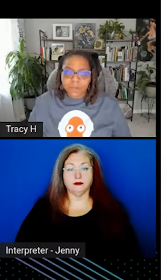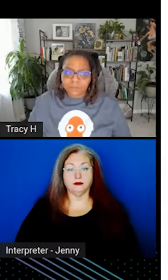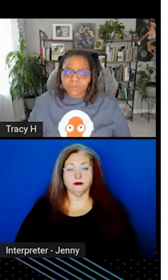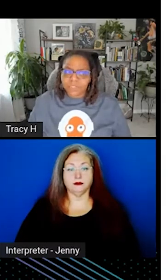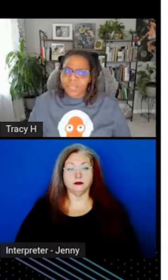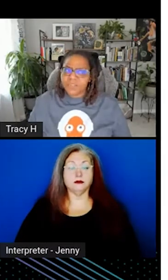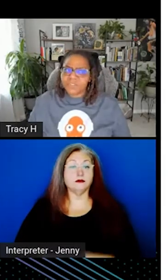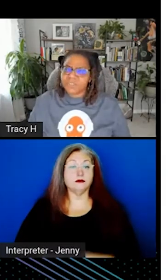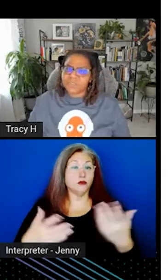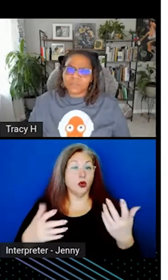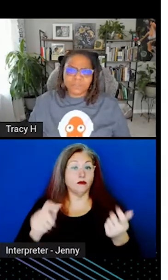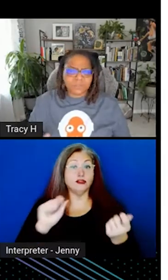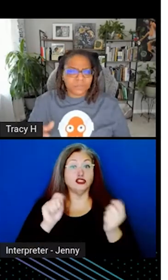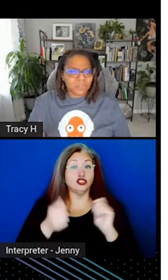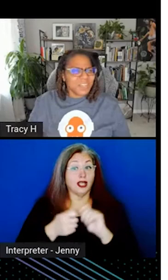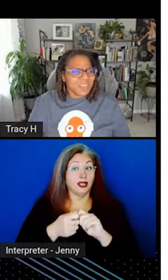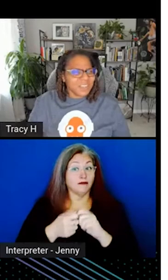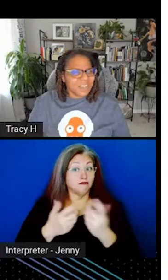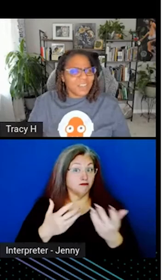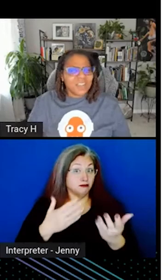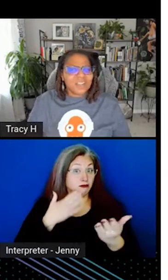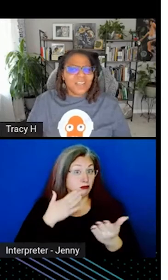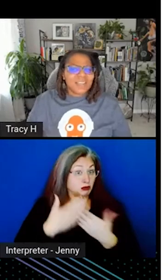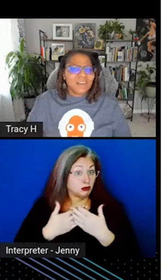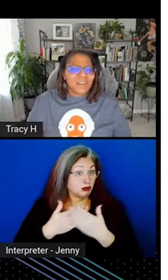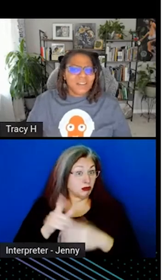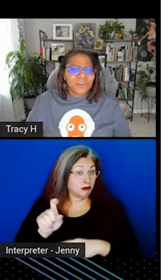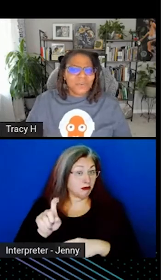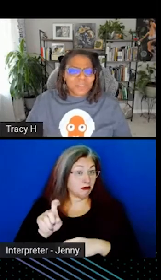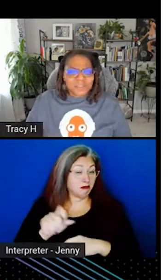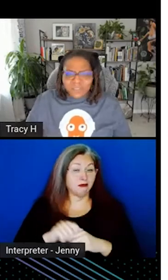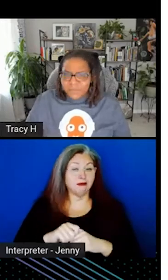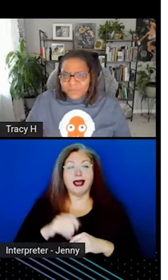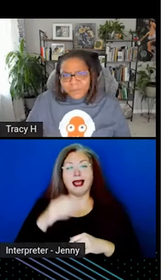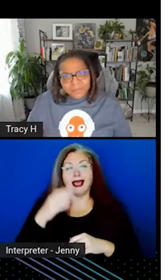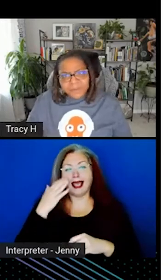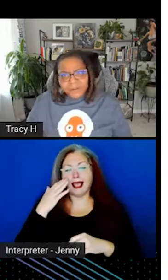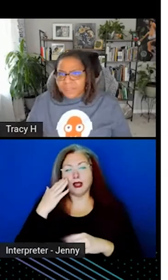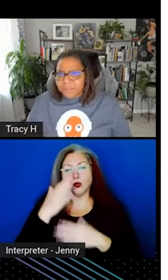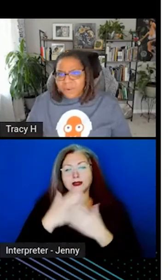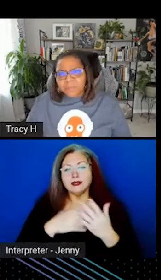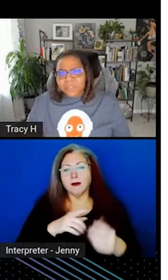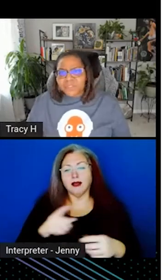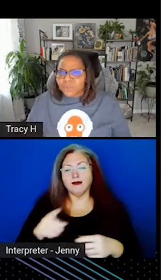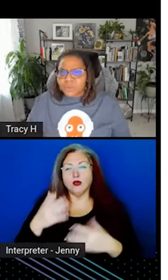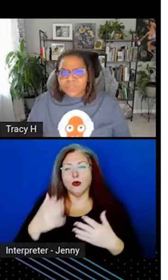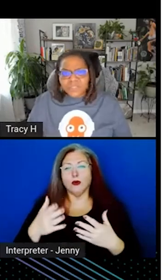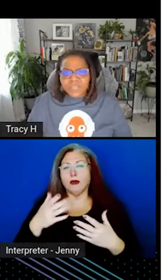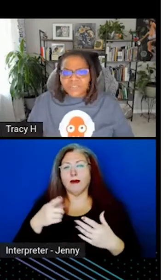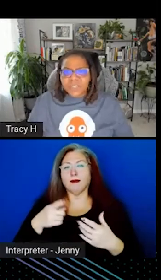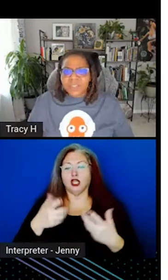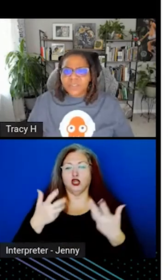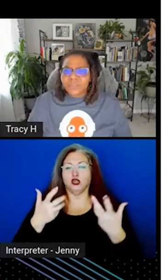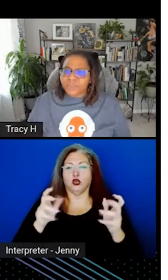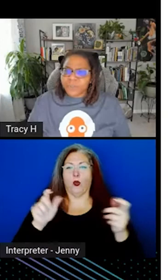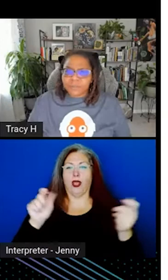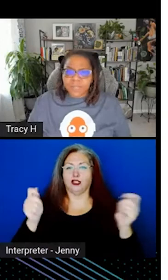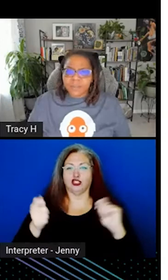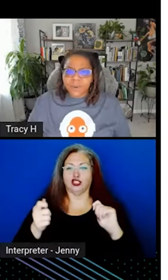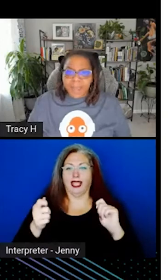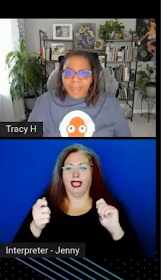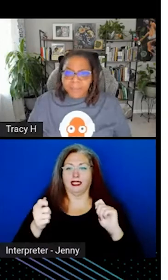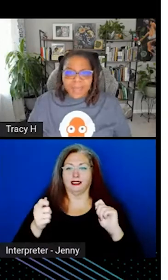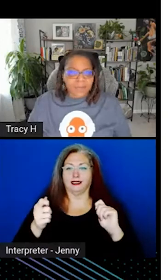So change is good. Now, I know there are some of you out there that probably don't want to change anything you're doing,